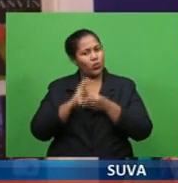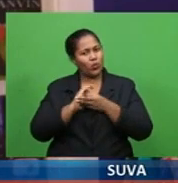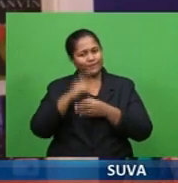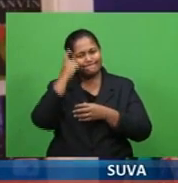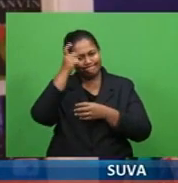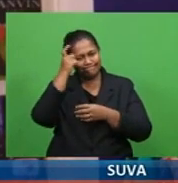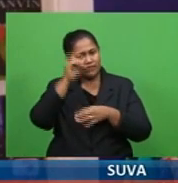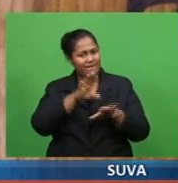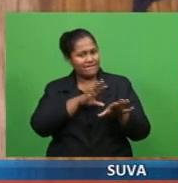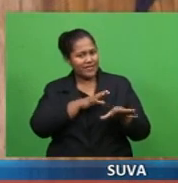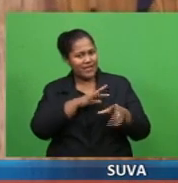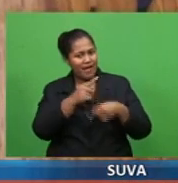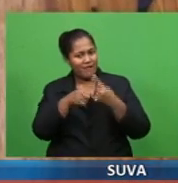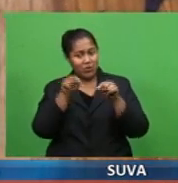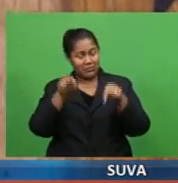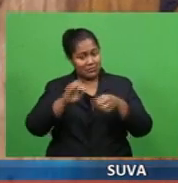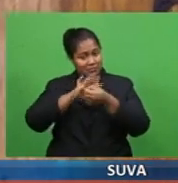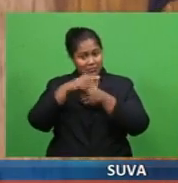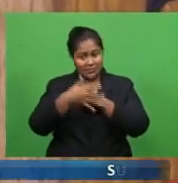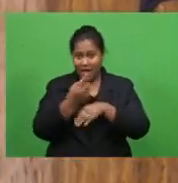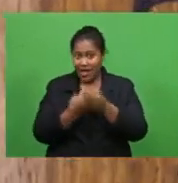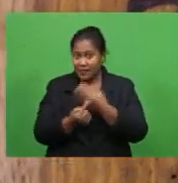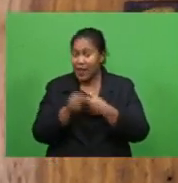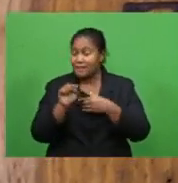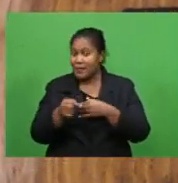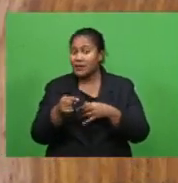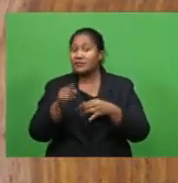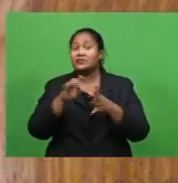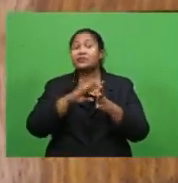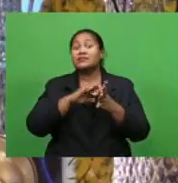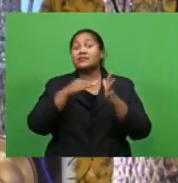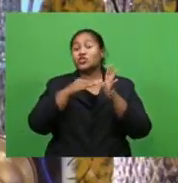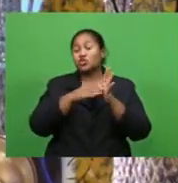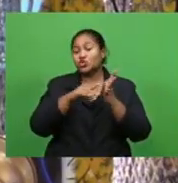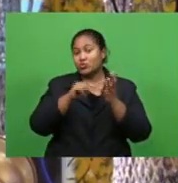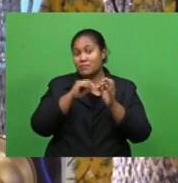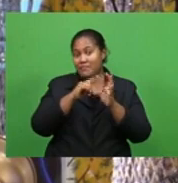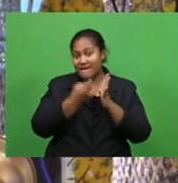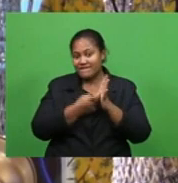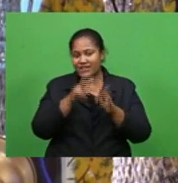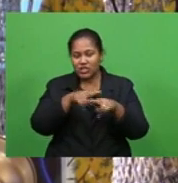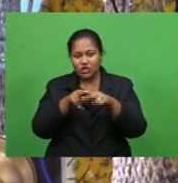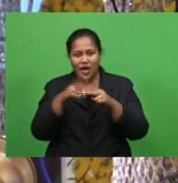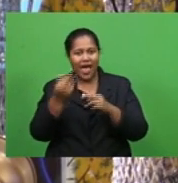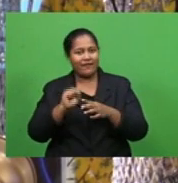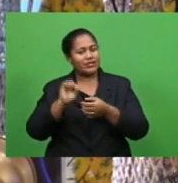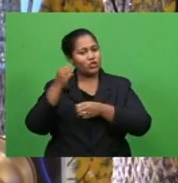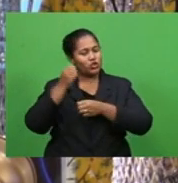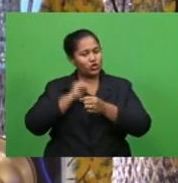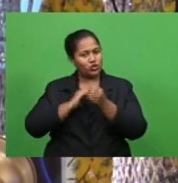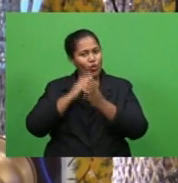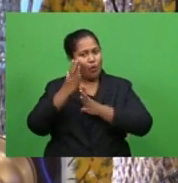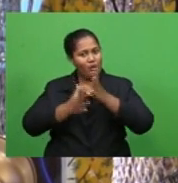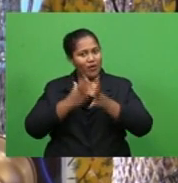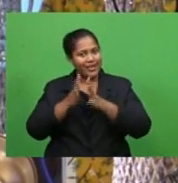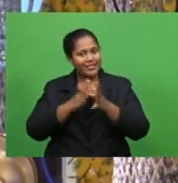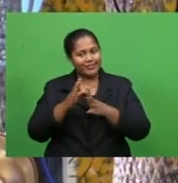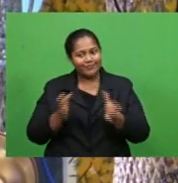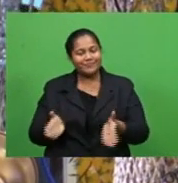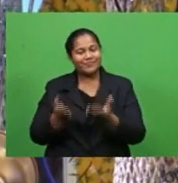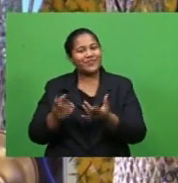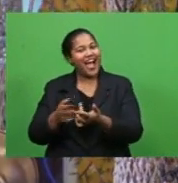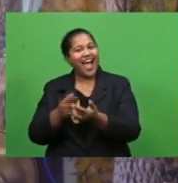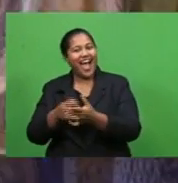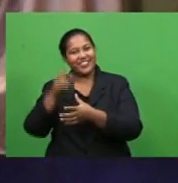fears during this pandemic, but Zubea Fiji is using its survival story to lift spirits and motivate other creative